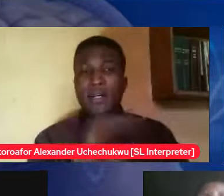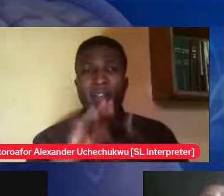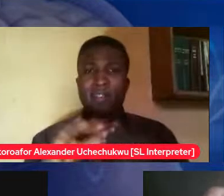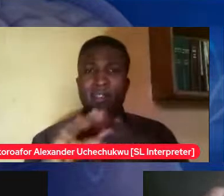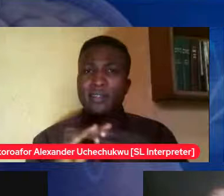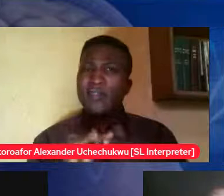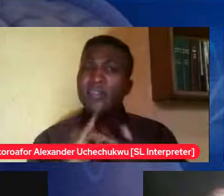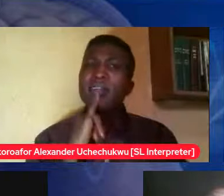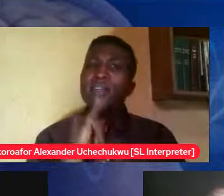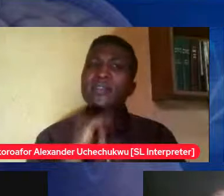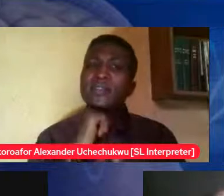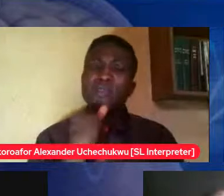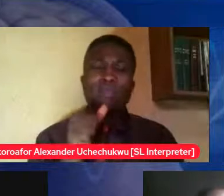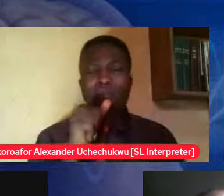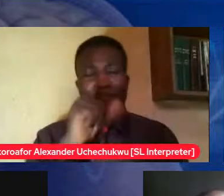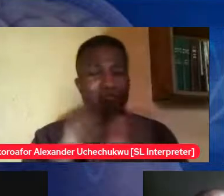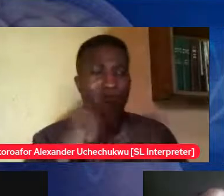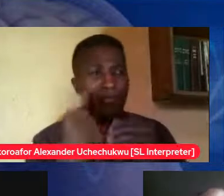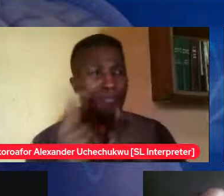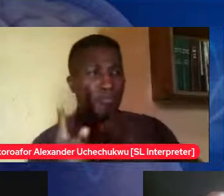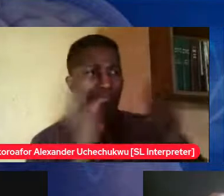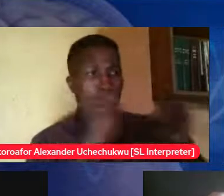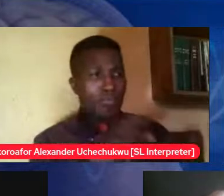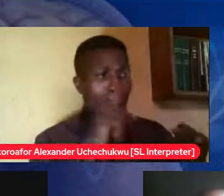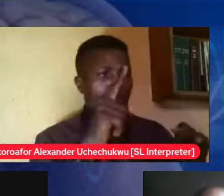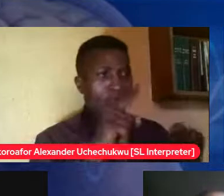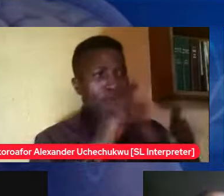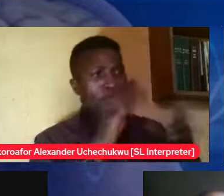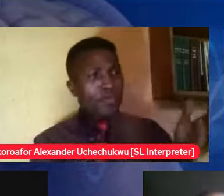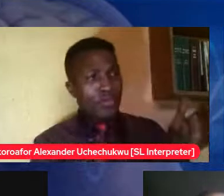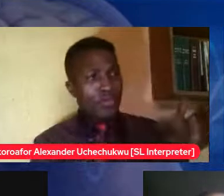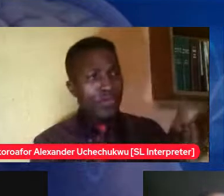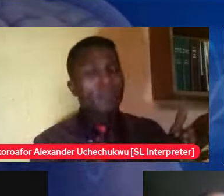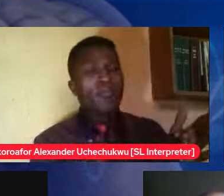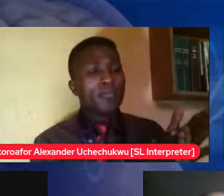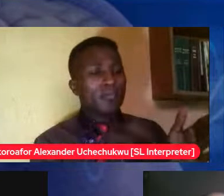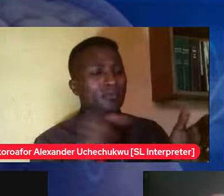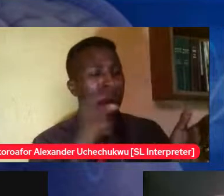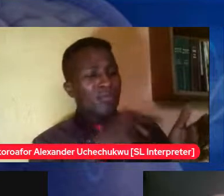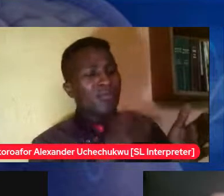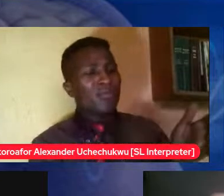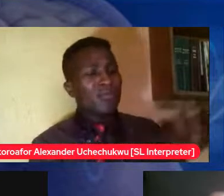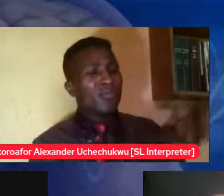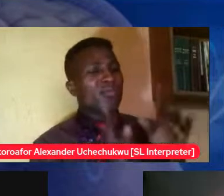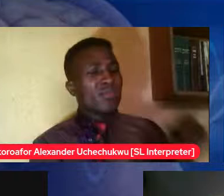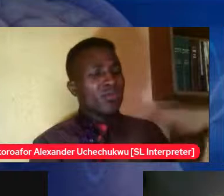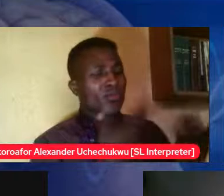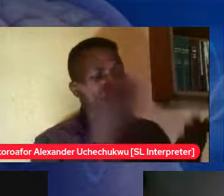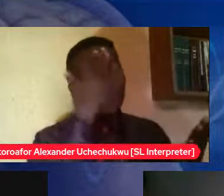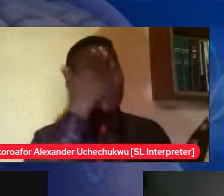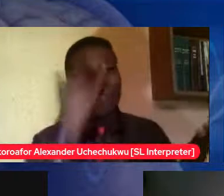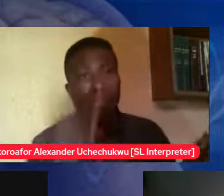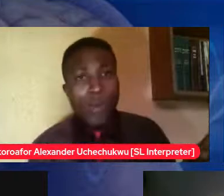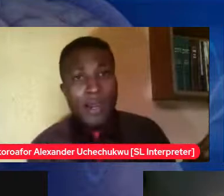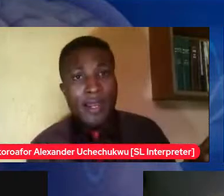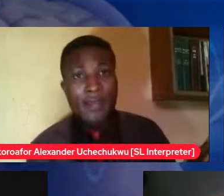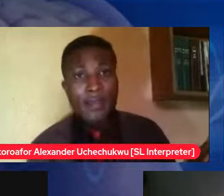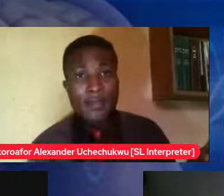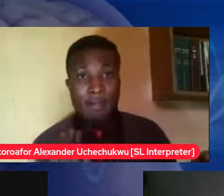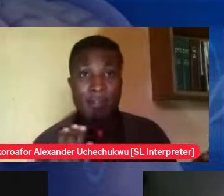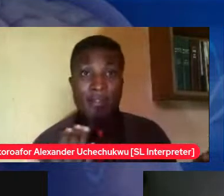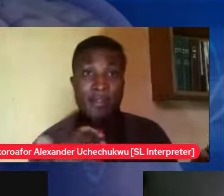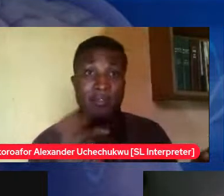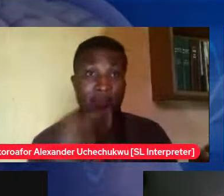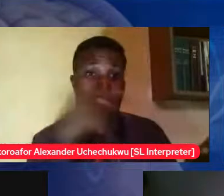my child needs to go to school why what's the end goal here what's the big picture because it's the big picture that now determines what steps